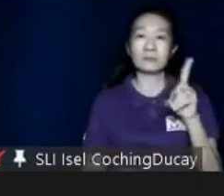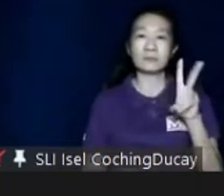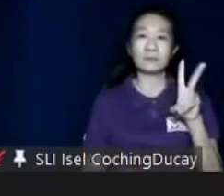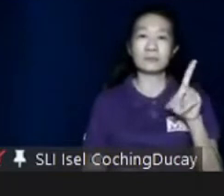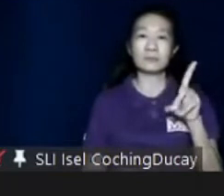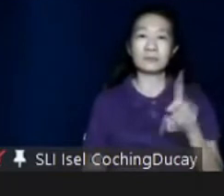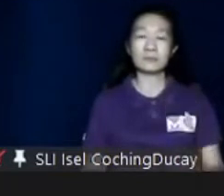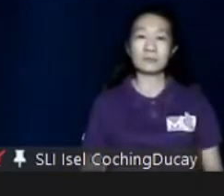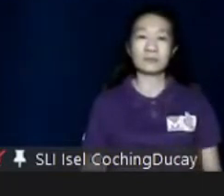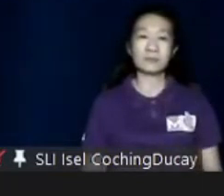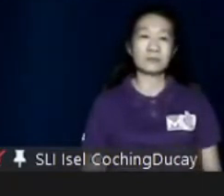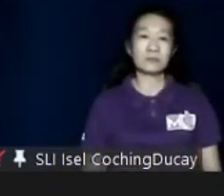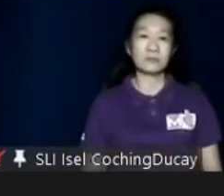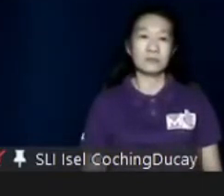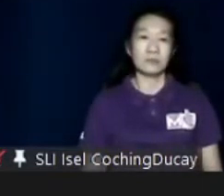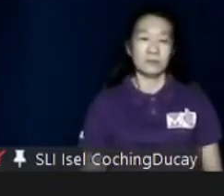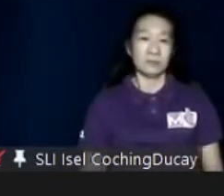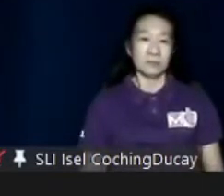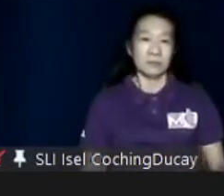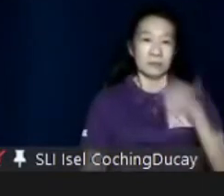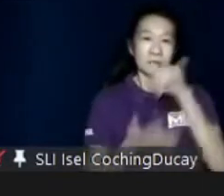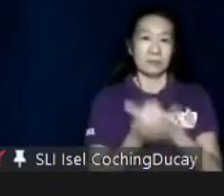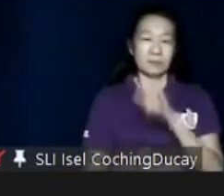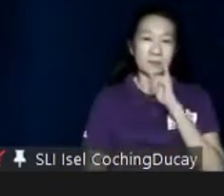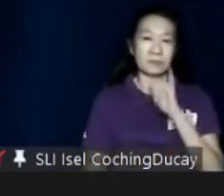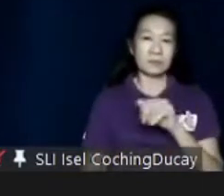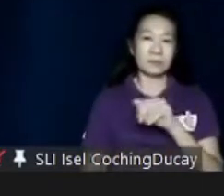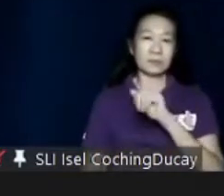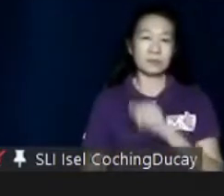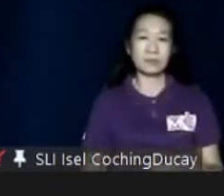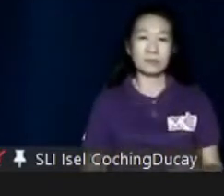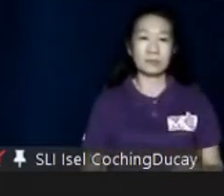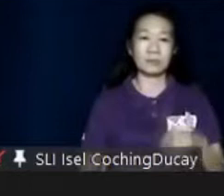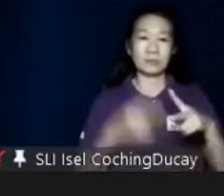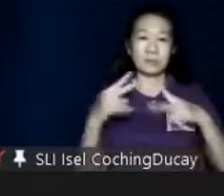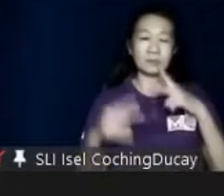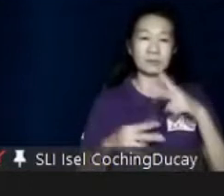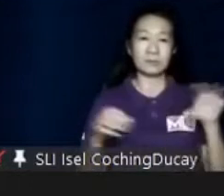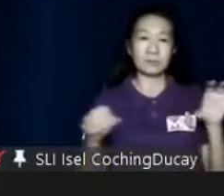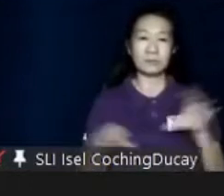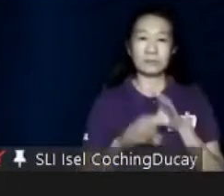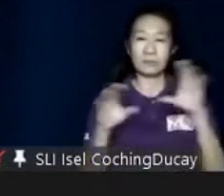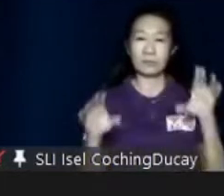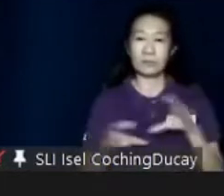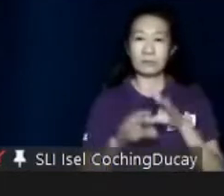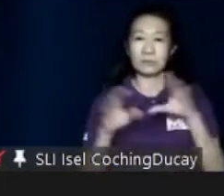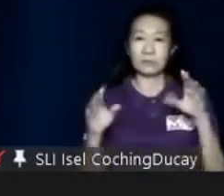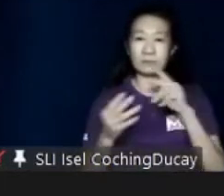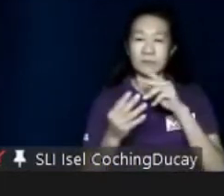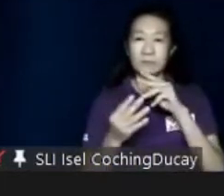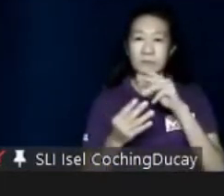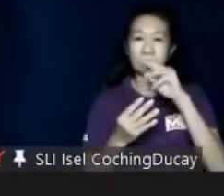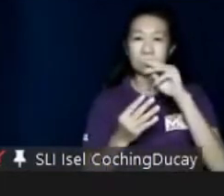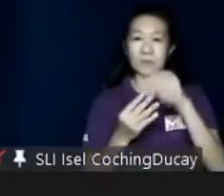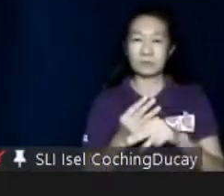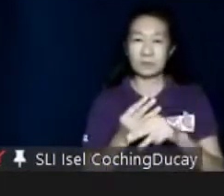So, that is the Autism Works project or program